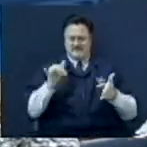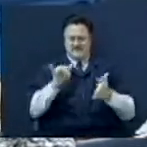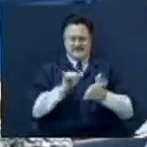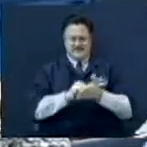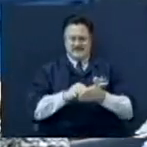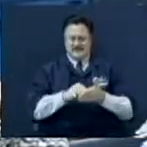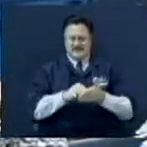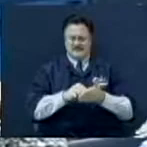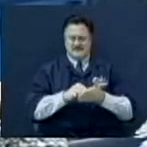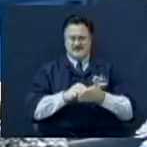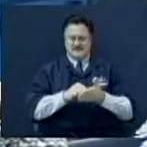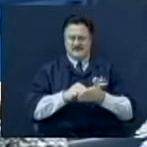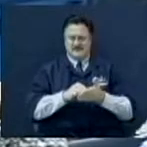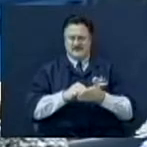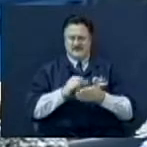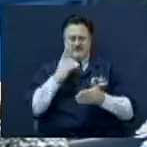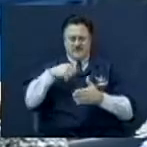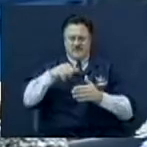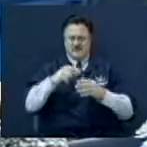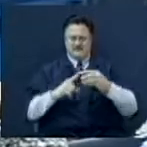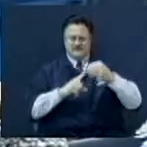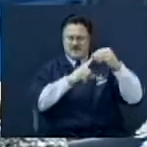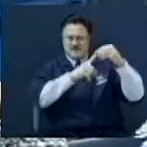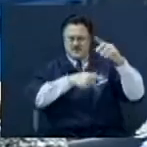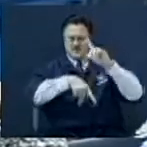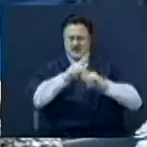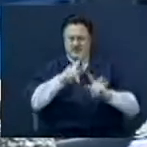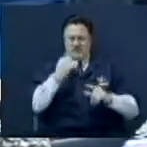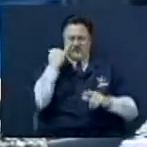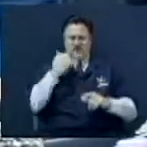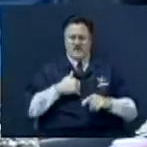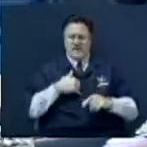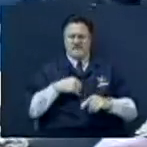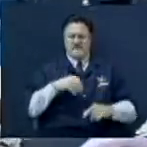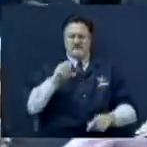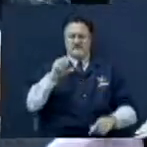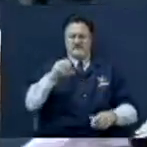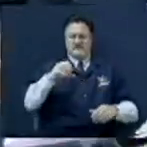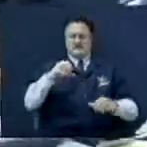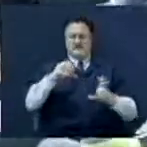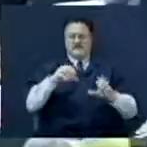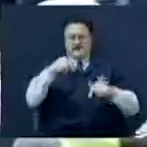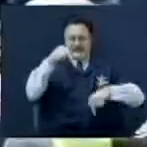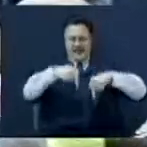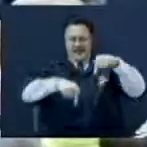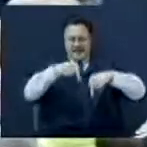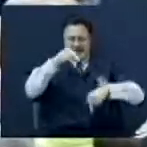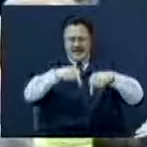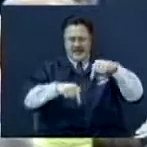sticker, you qualify. You don't, even if you got one, and you don't wear it on your car, you getting a ticket?